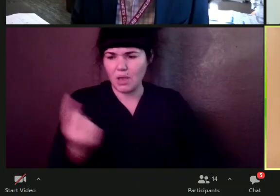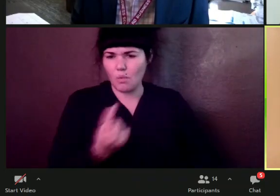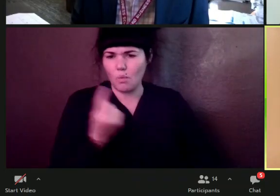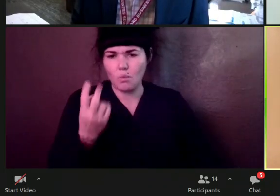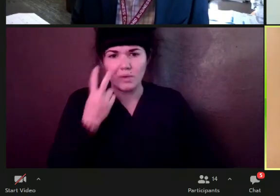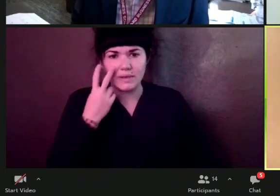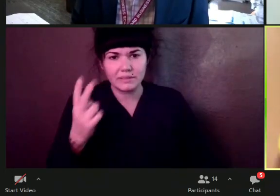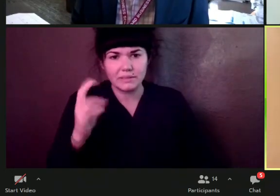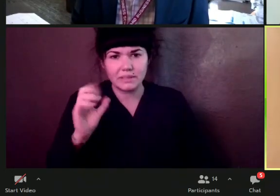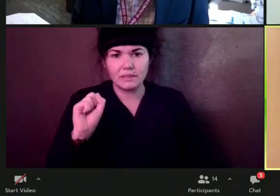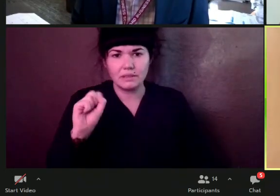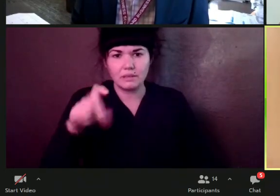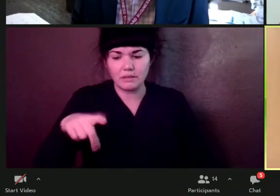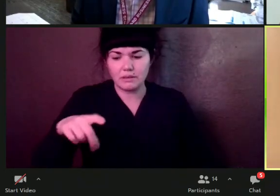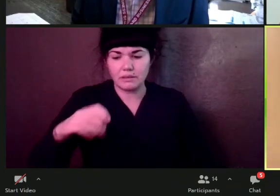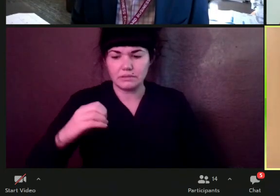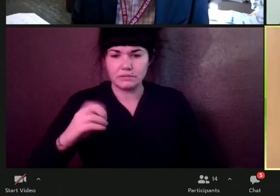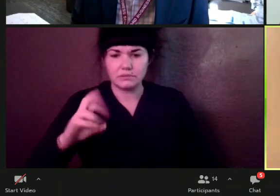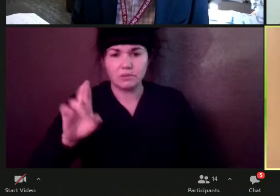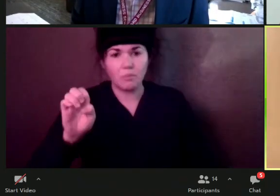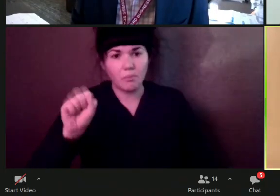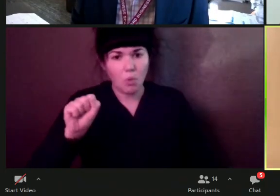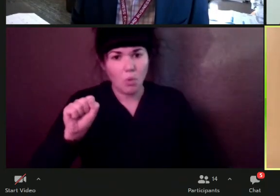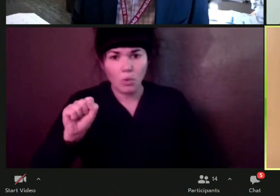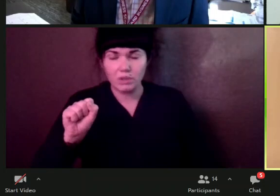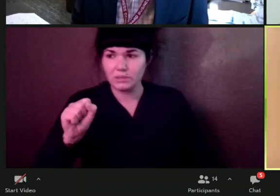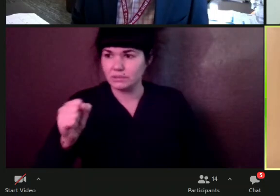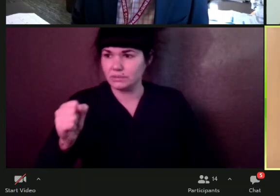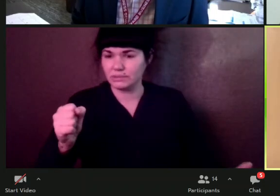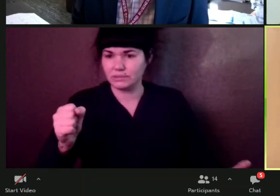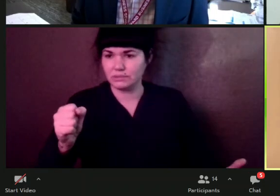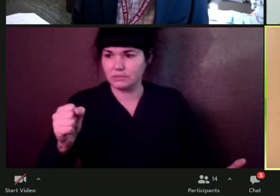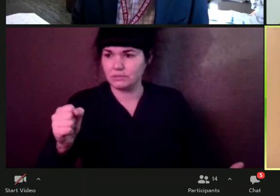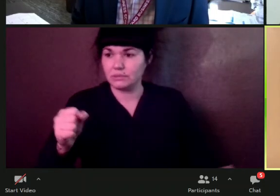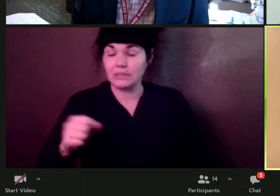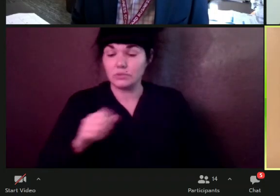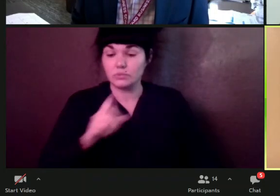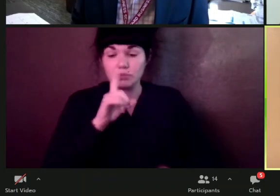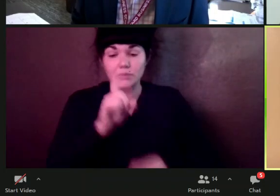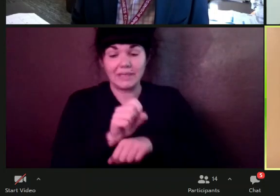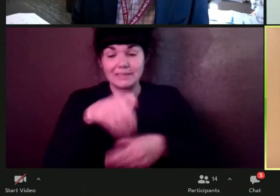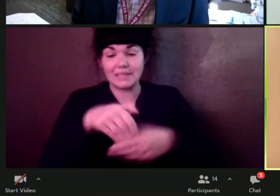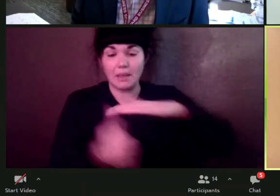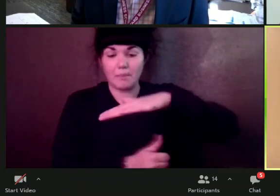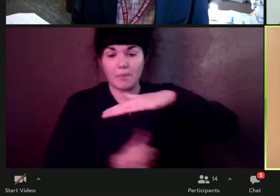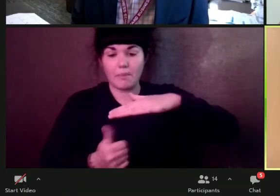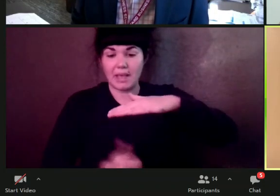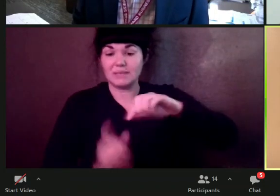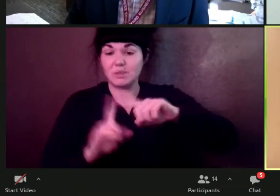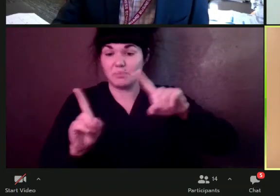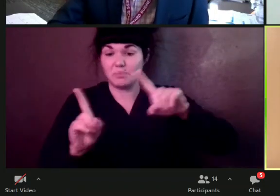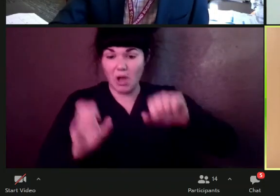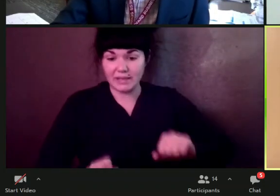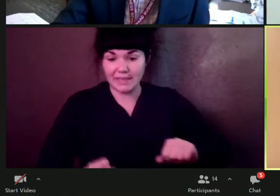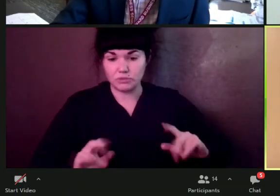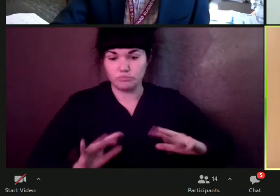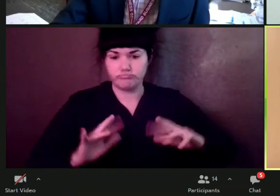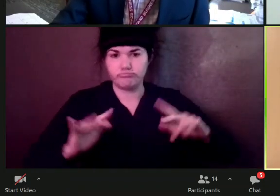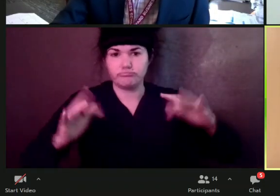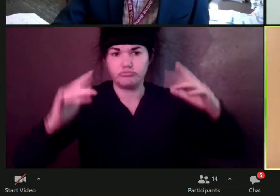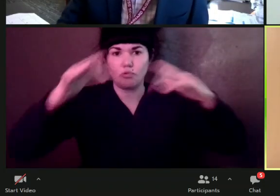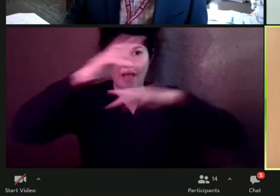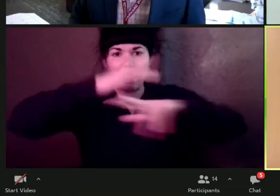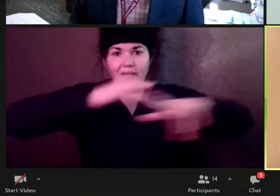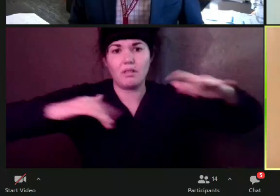the basement, those things travel through the air. So what, what should folks look for to know if maybe they need to be concerned